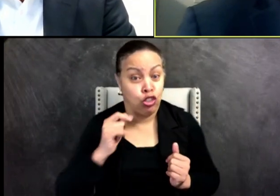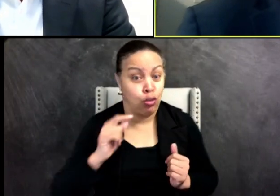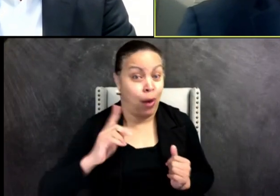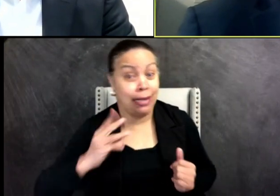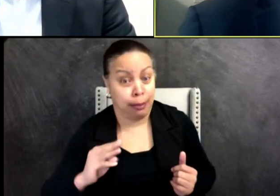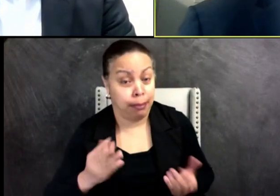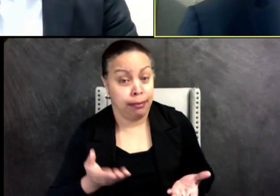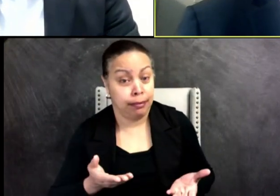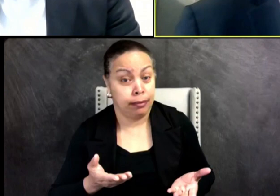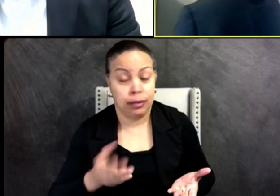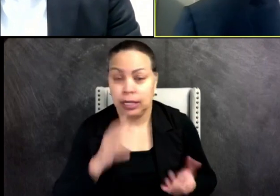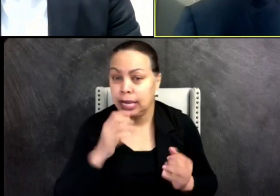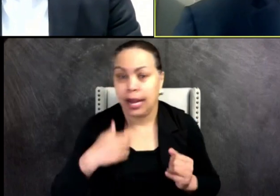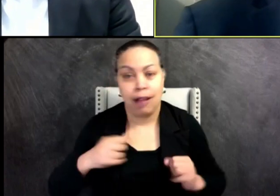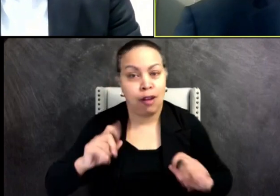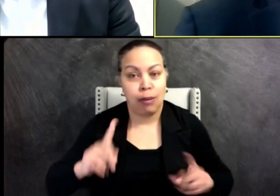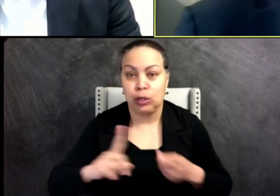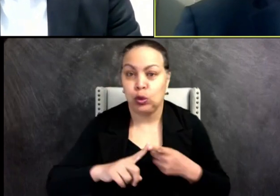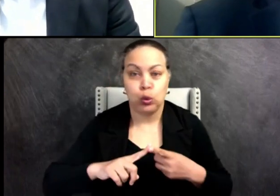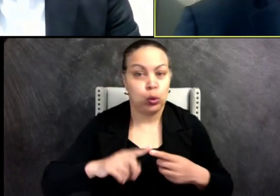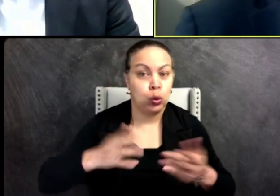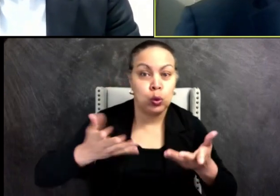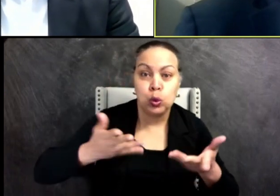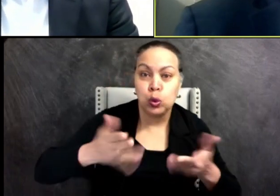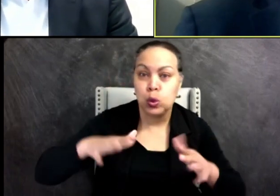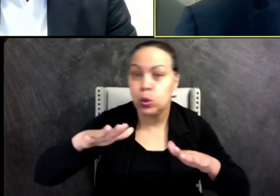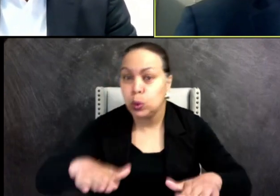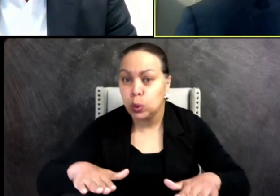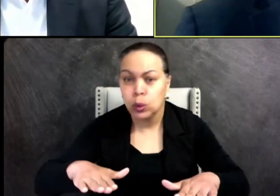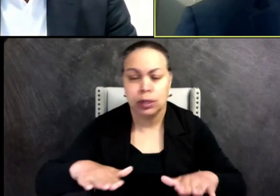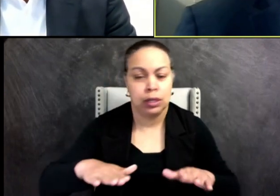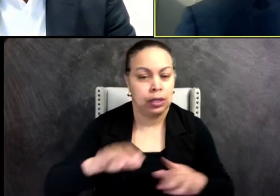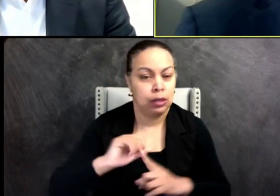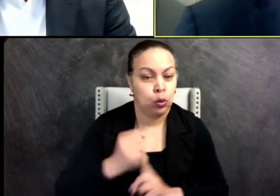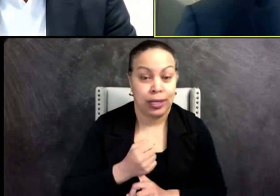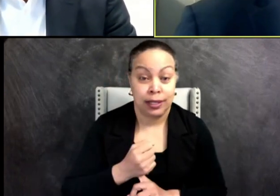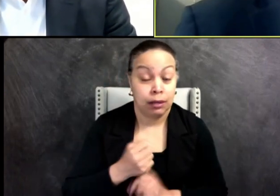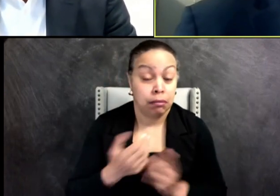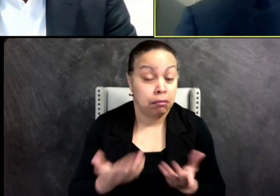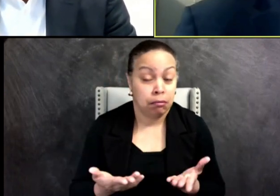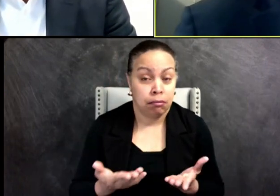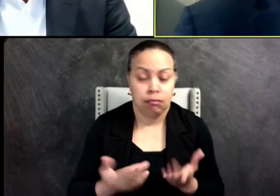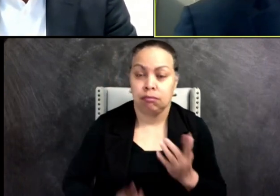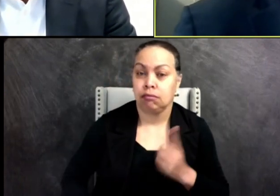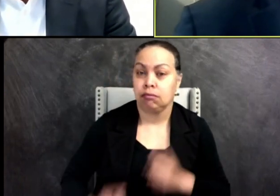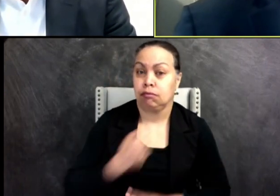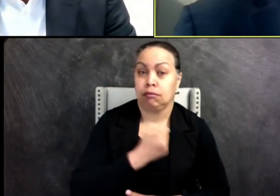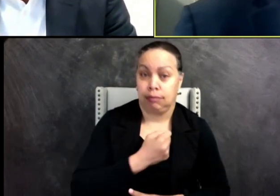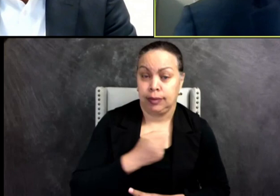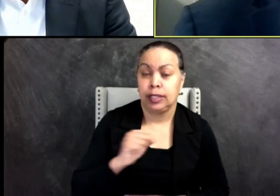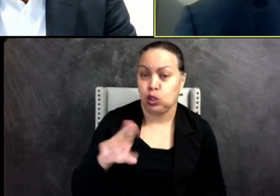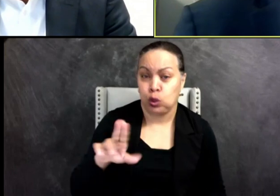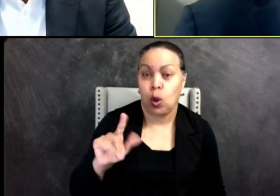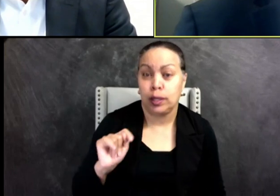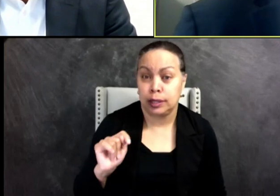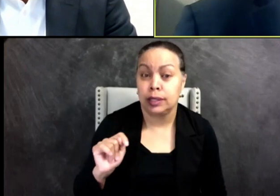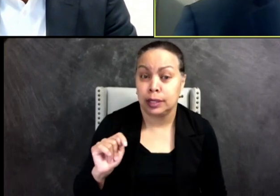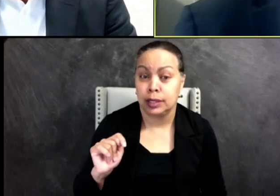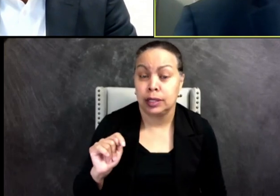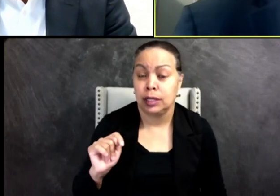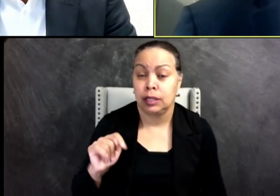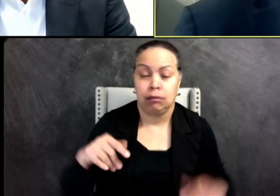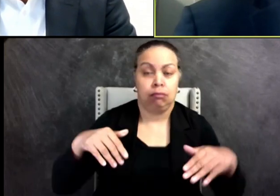He didn't have a chance to deescalate. He was assaulted, rendered